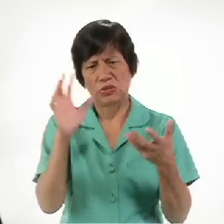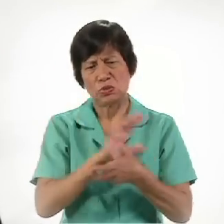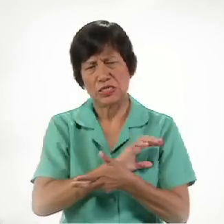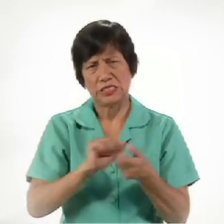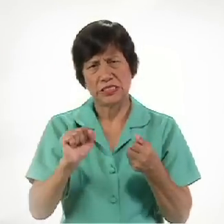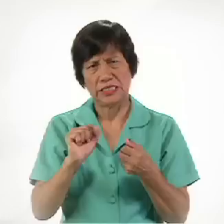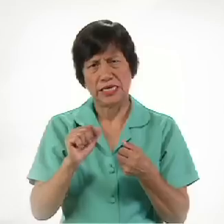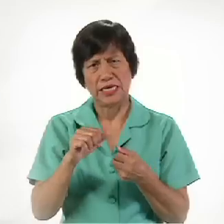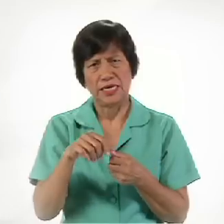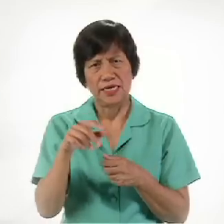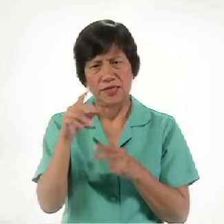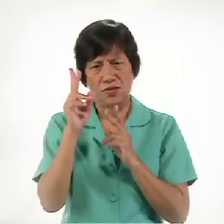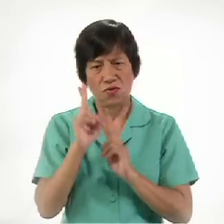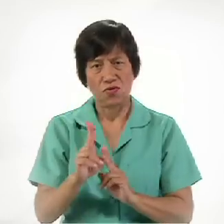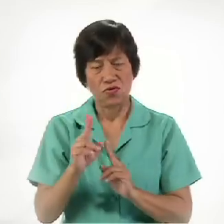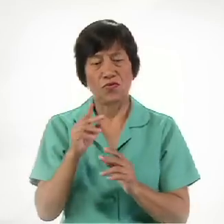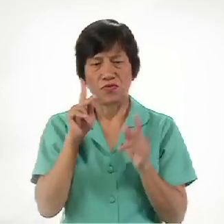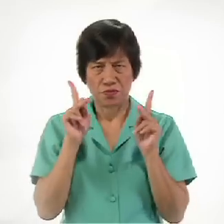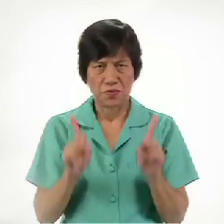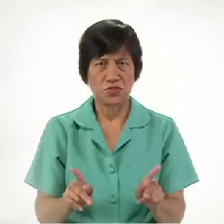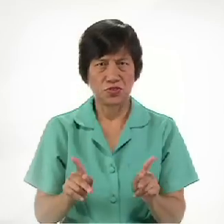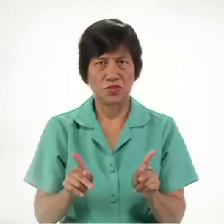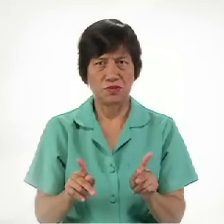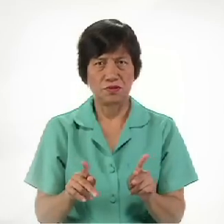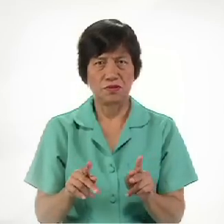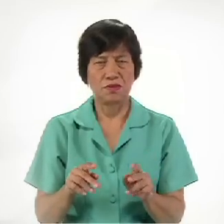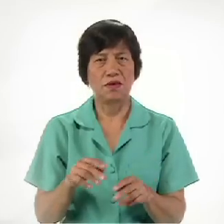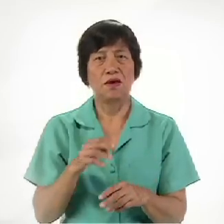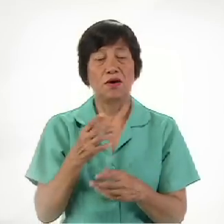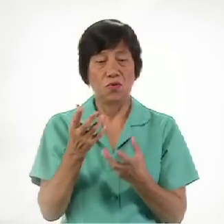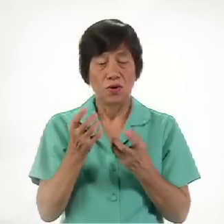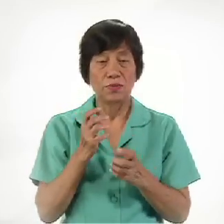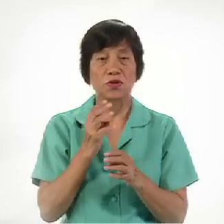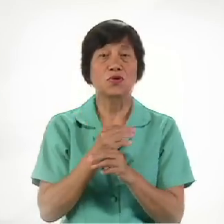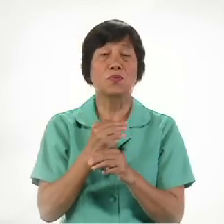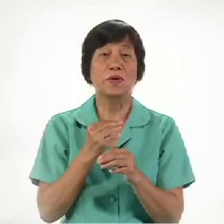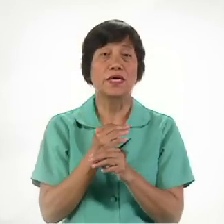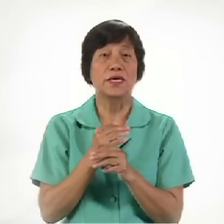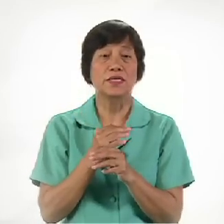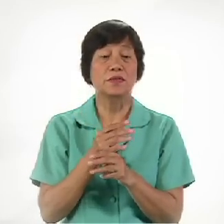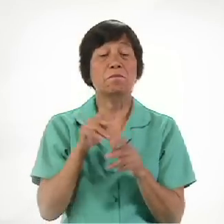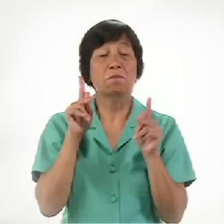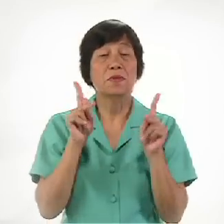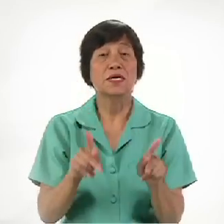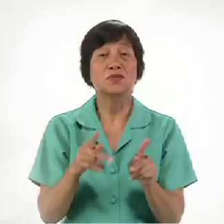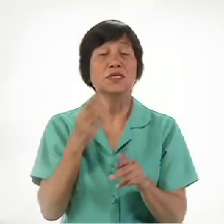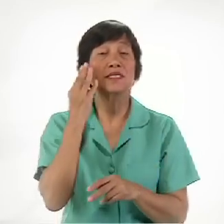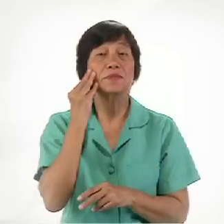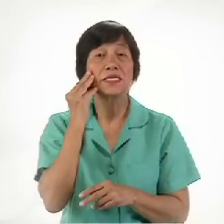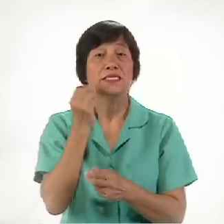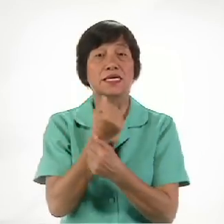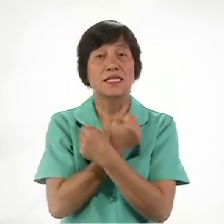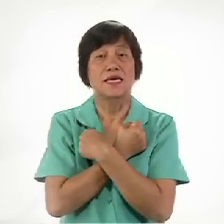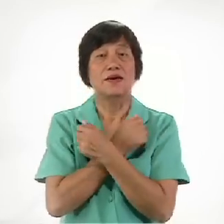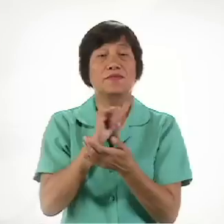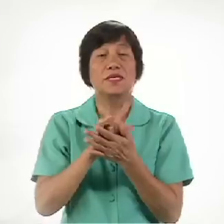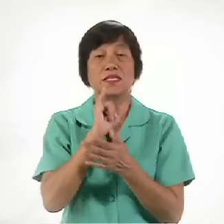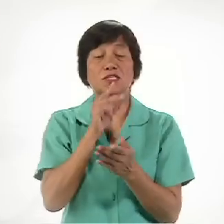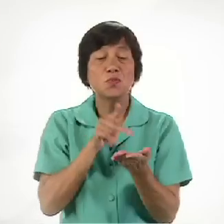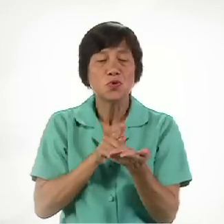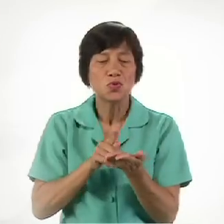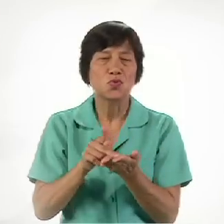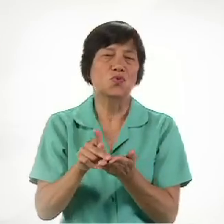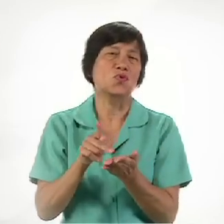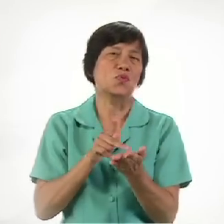You want To make the person Experience The love That is pure Pure because It